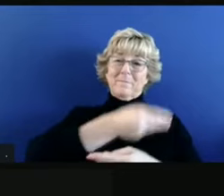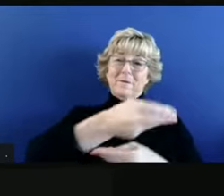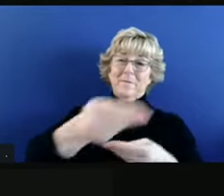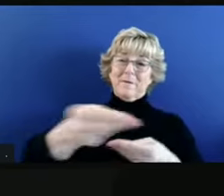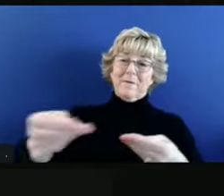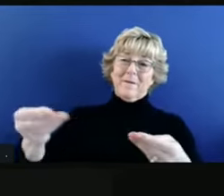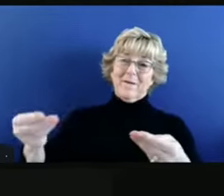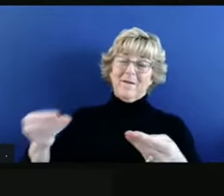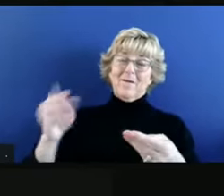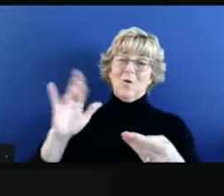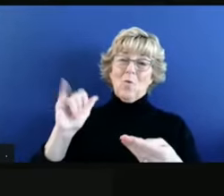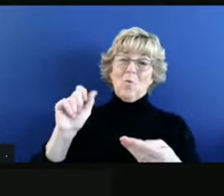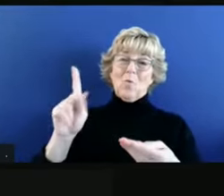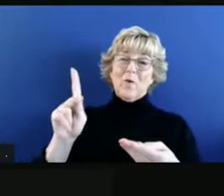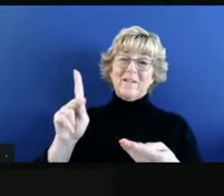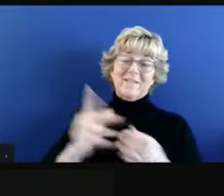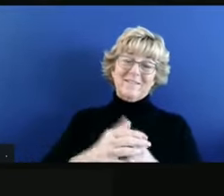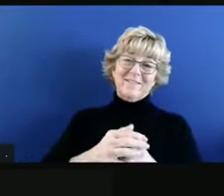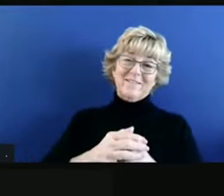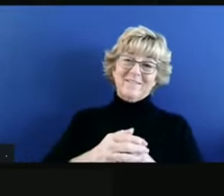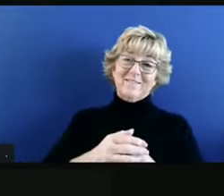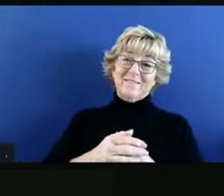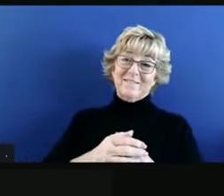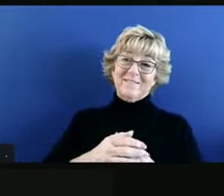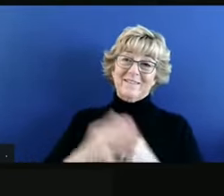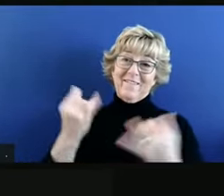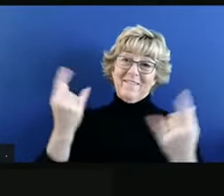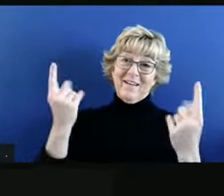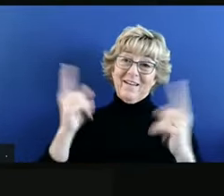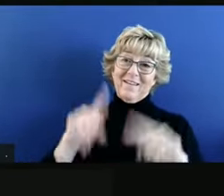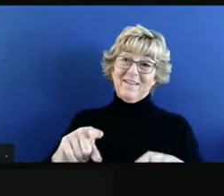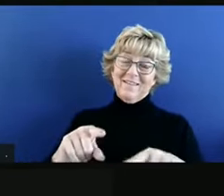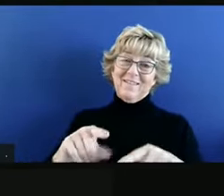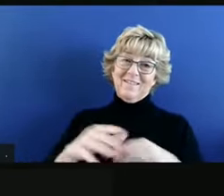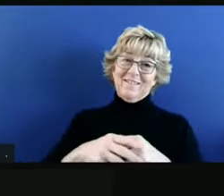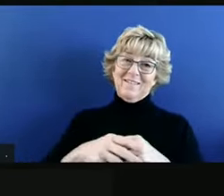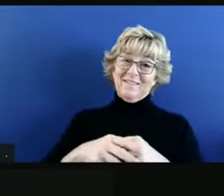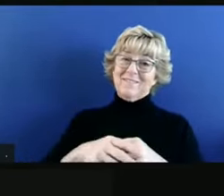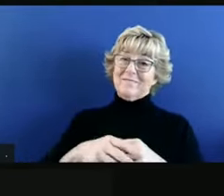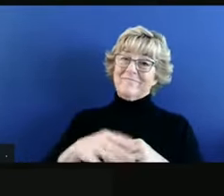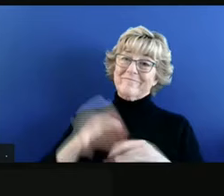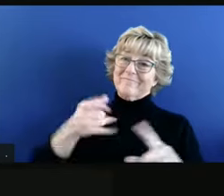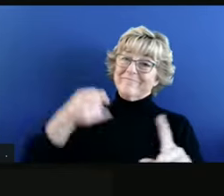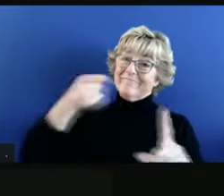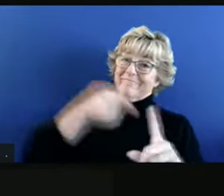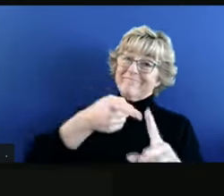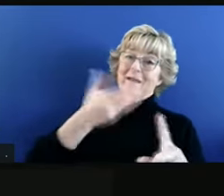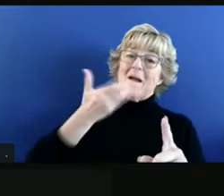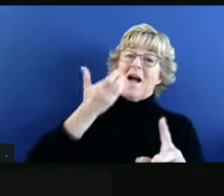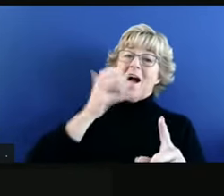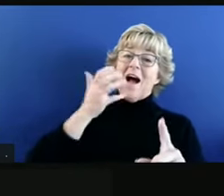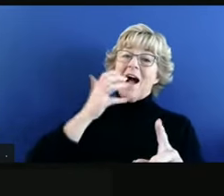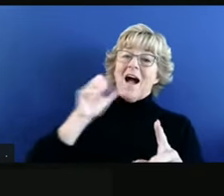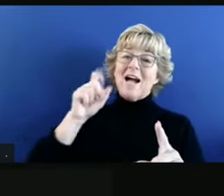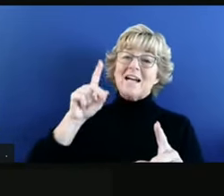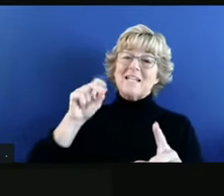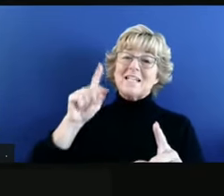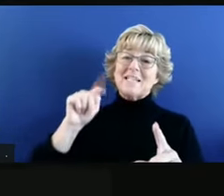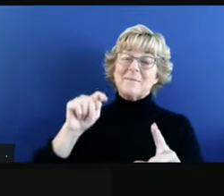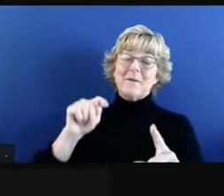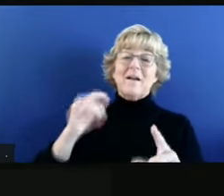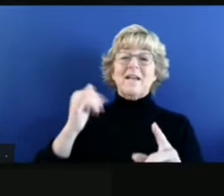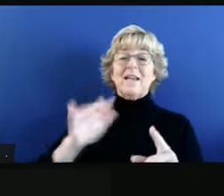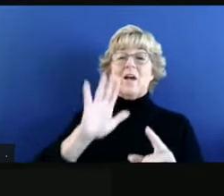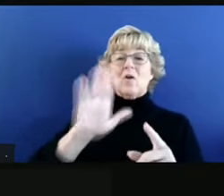and a hotspot for transmission if it happens at scale in a specific county. With regards to the second question you